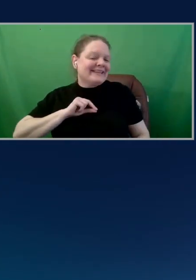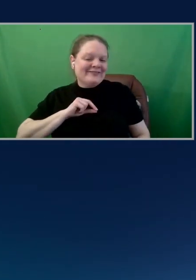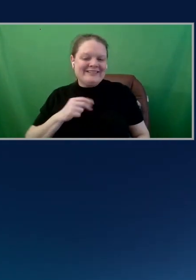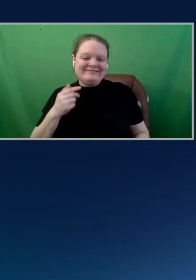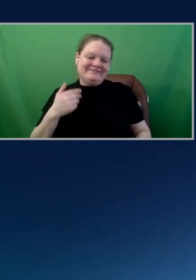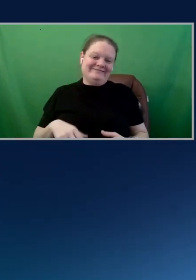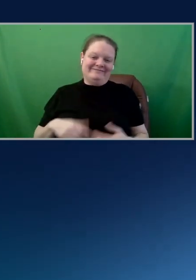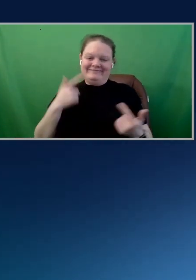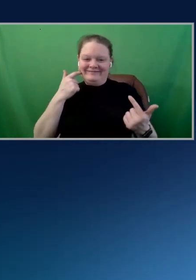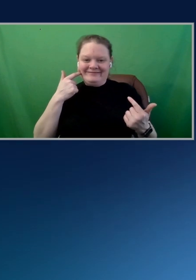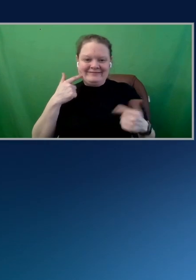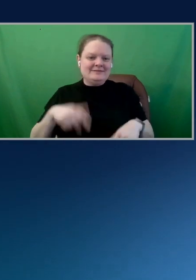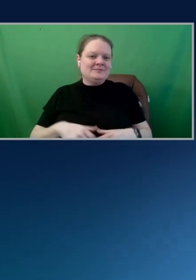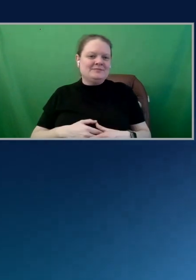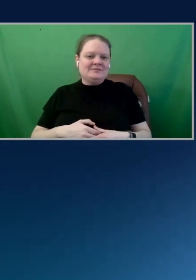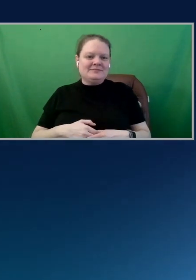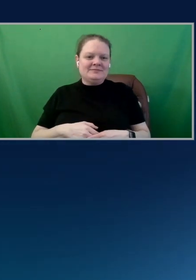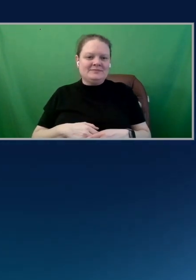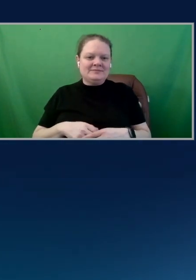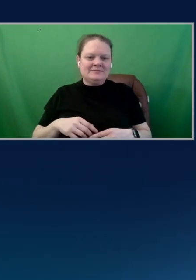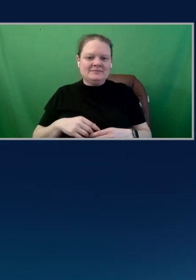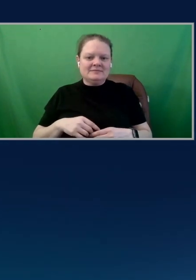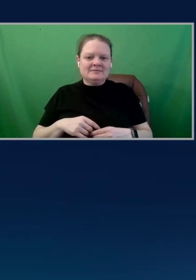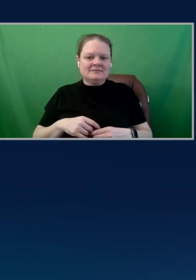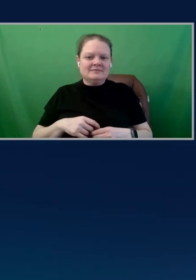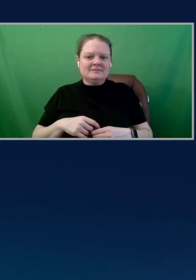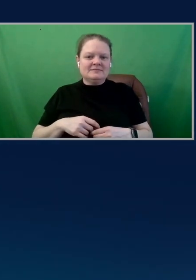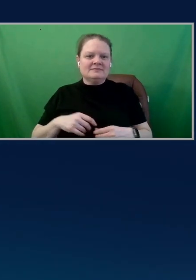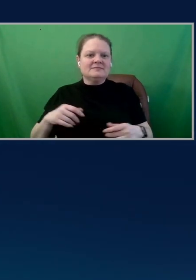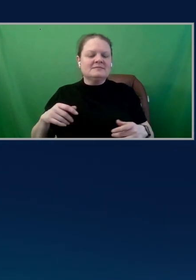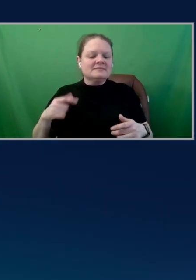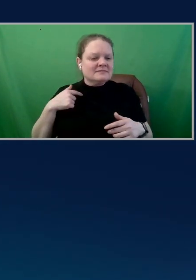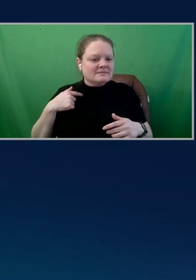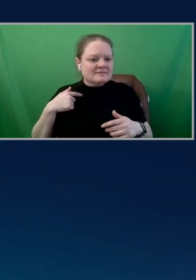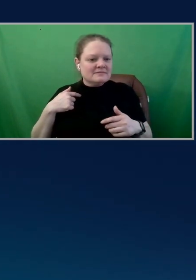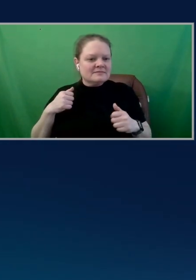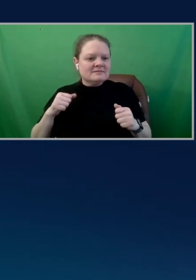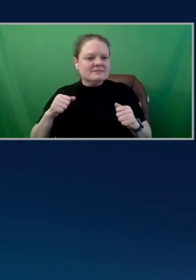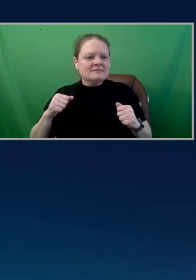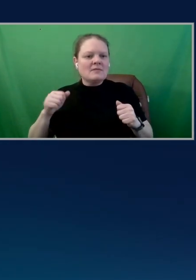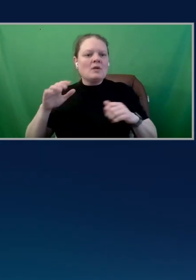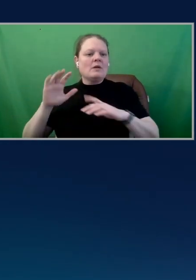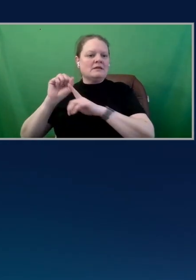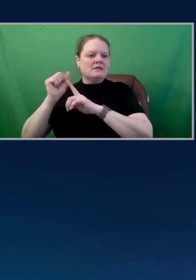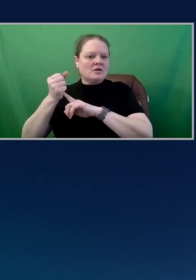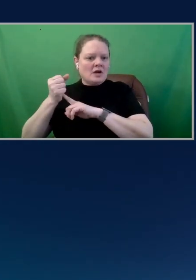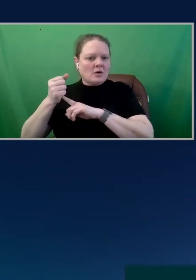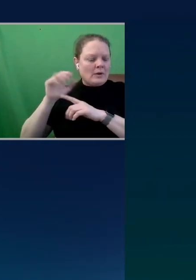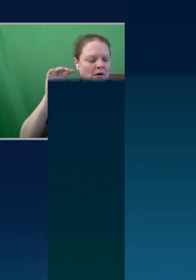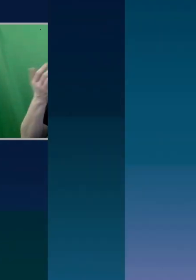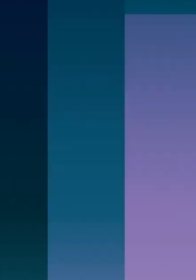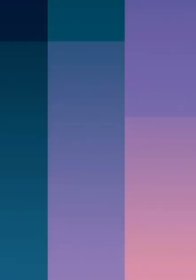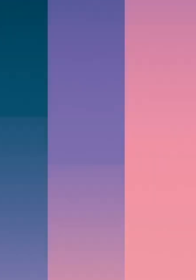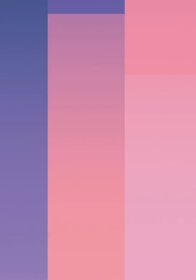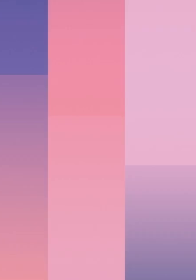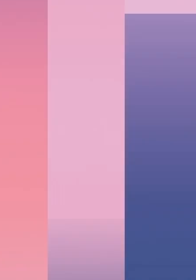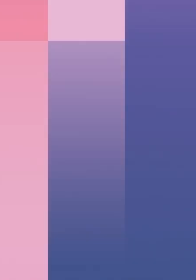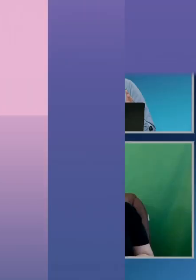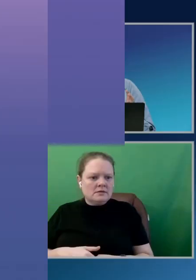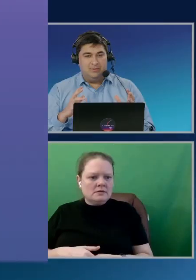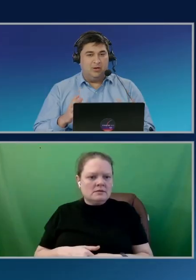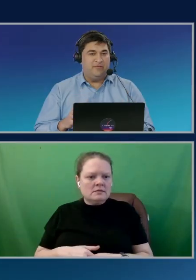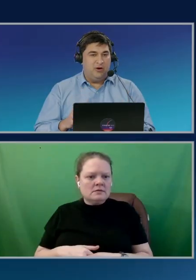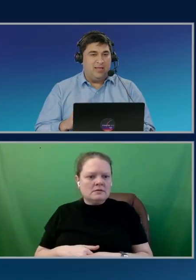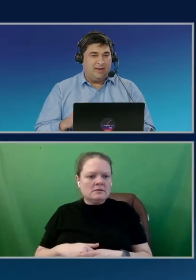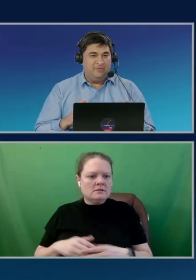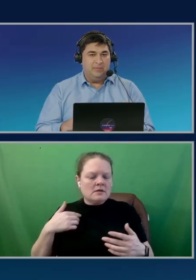Yeah. So do want to pull up your screen and talk through the scenario that we're in right now? Sure, sure. So just a super quick background, right?